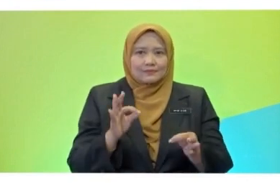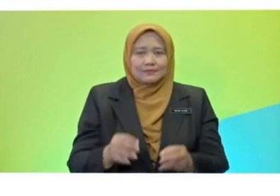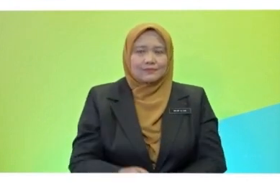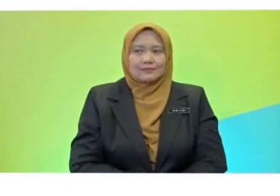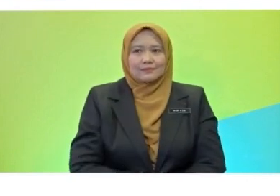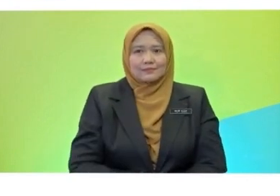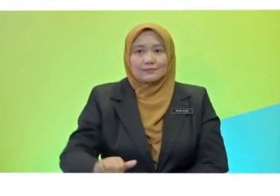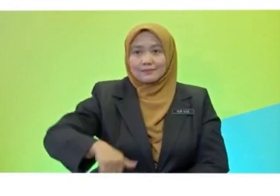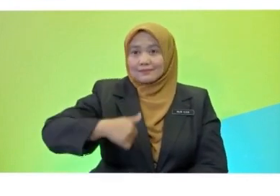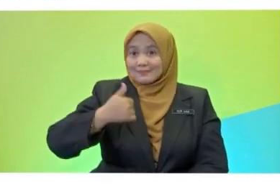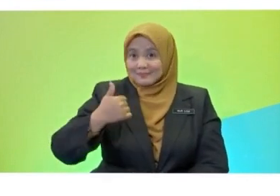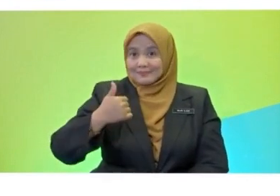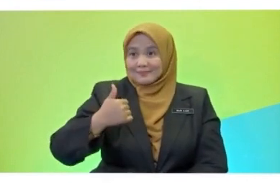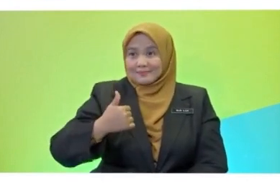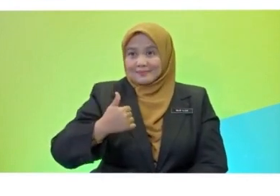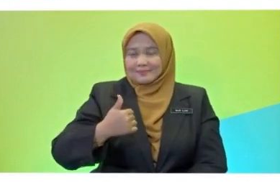double thumbs up.